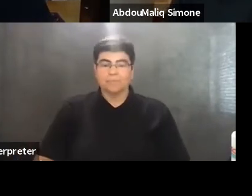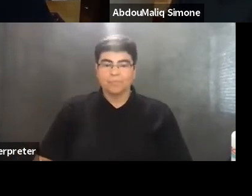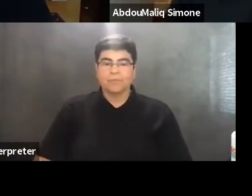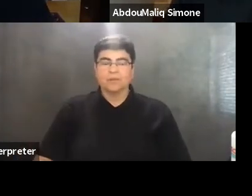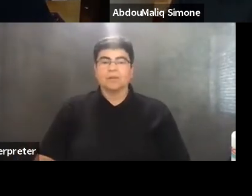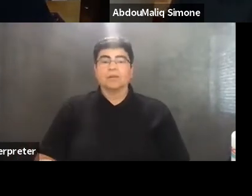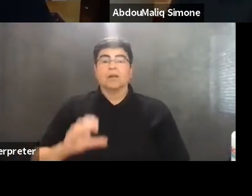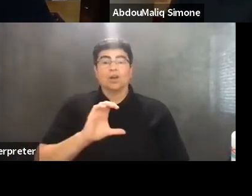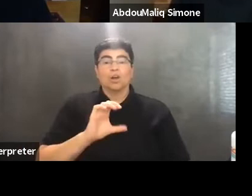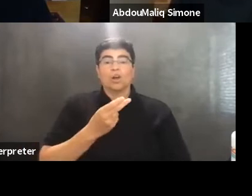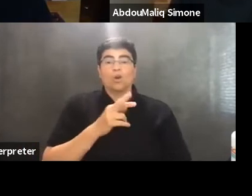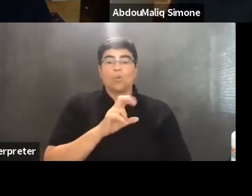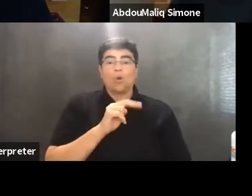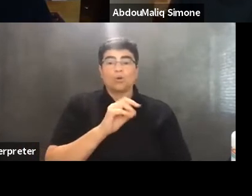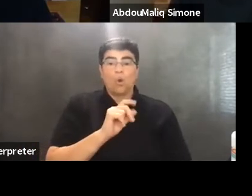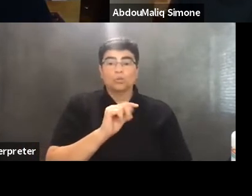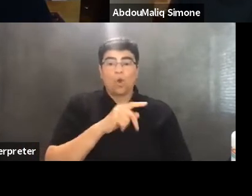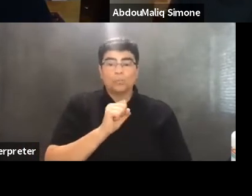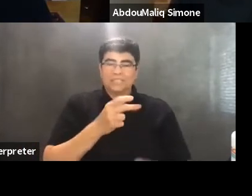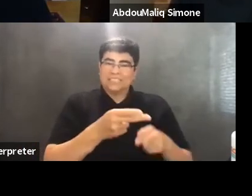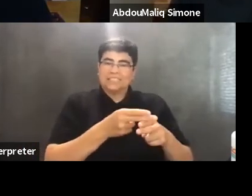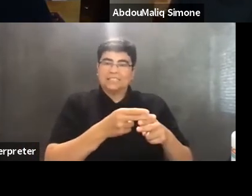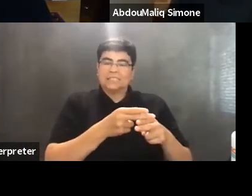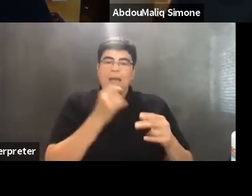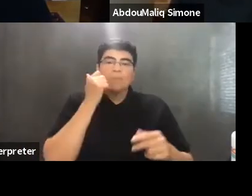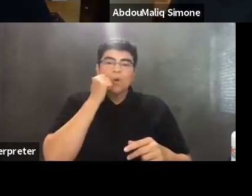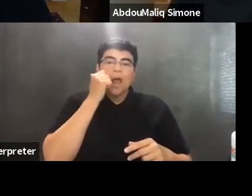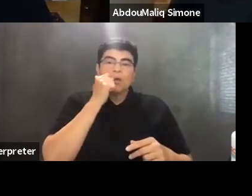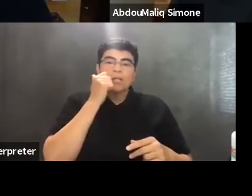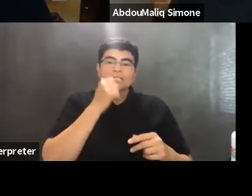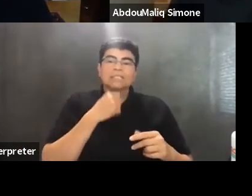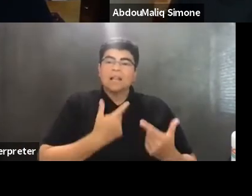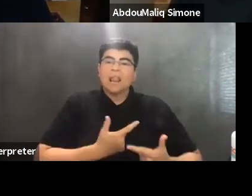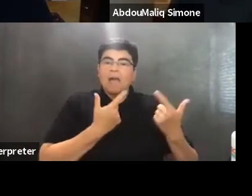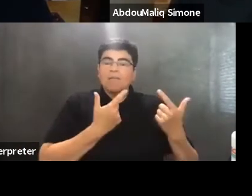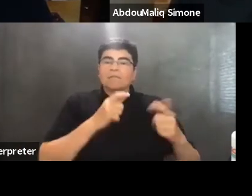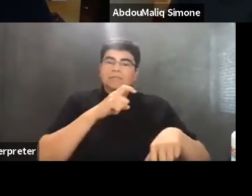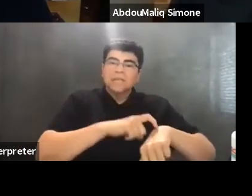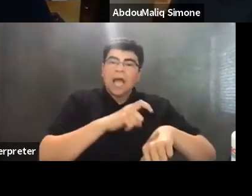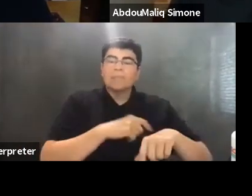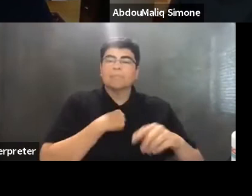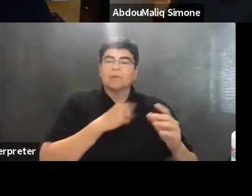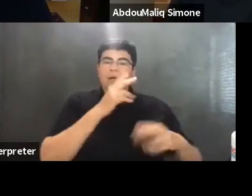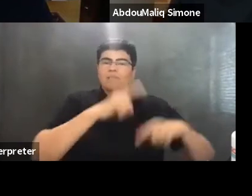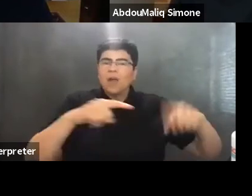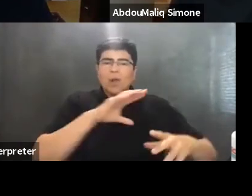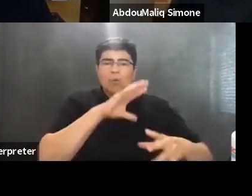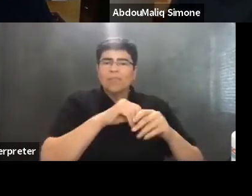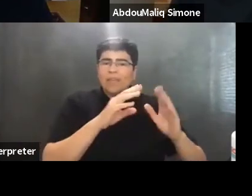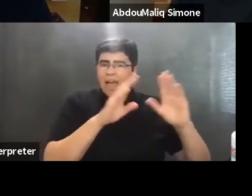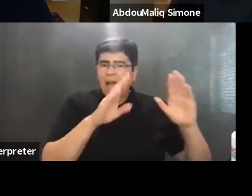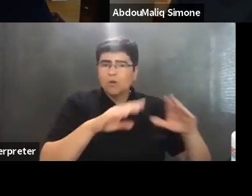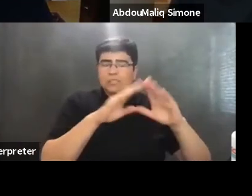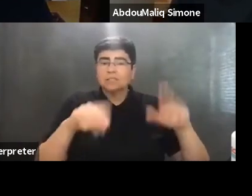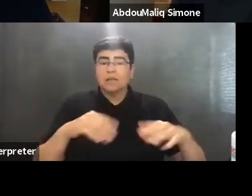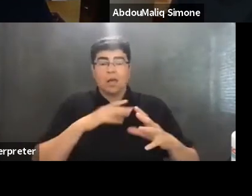Chronotopes, chronotopes, the temporalities of everyday life, which vary even within households, much less within